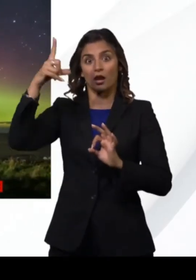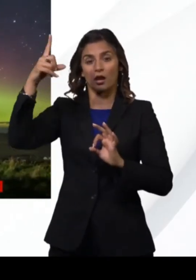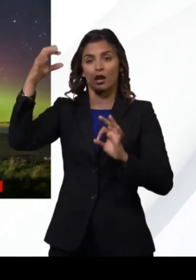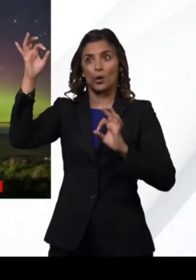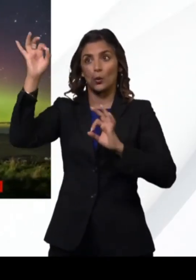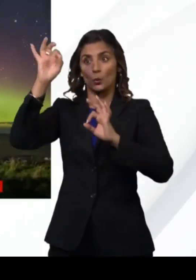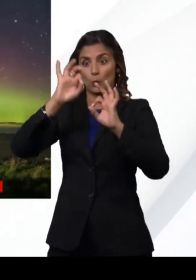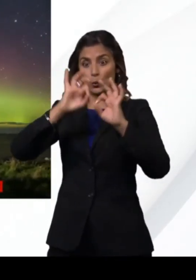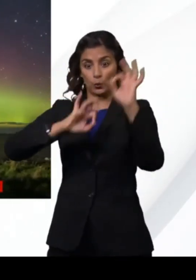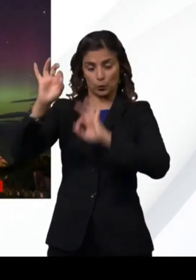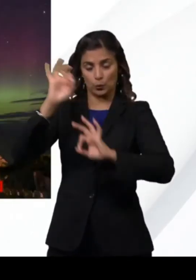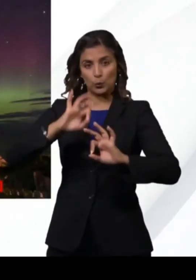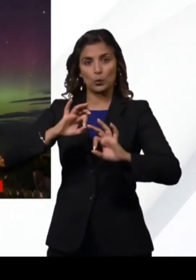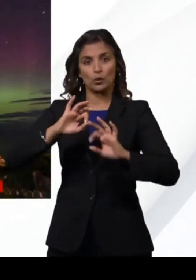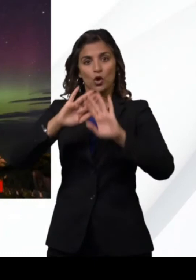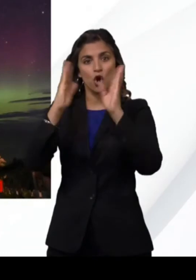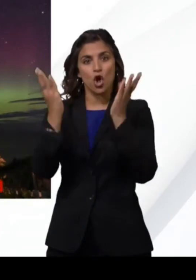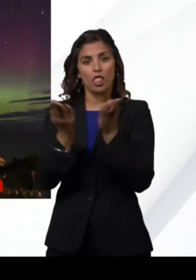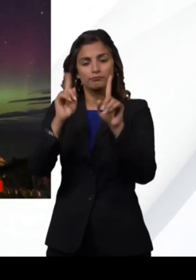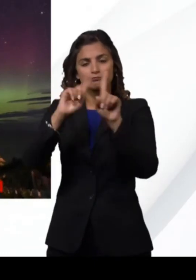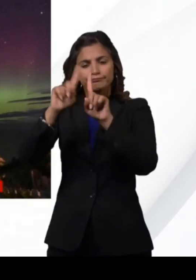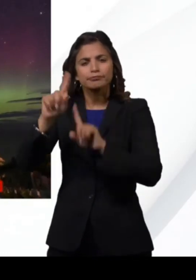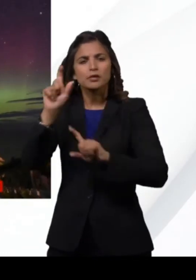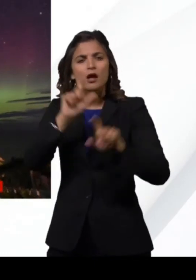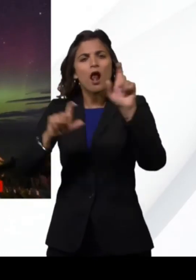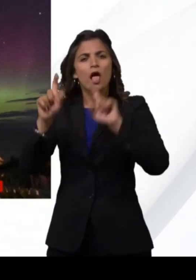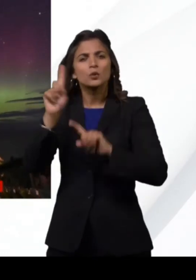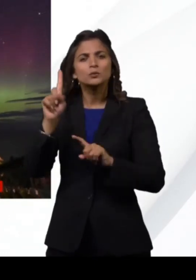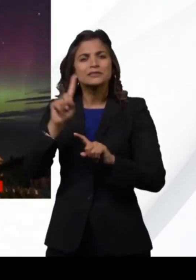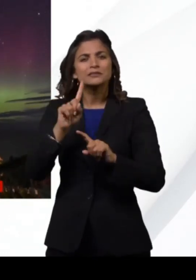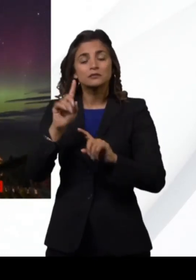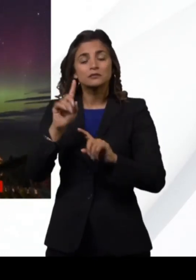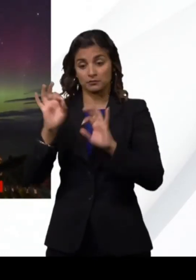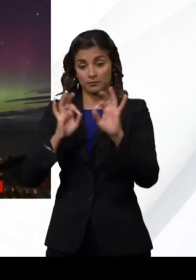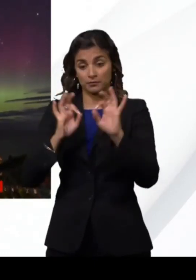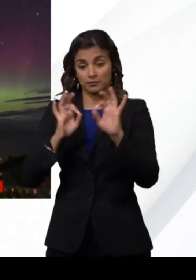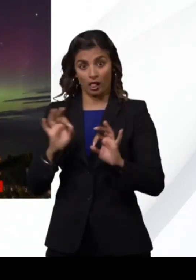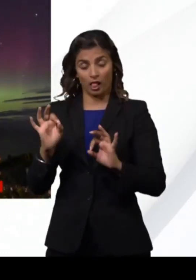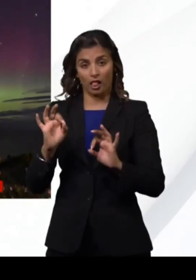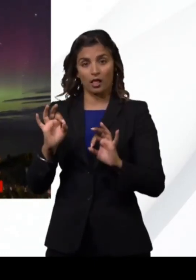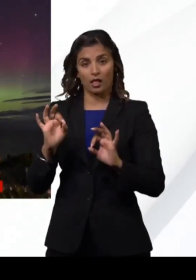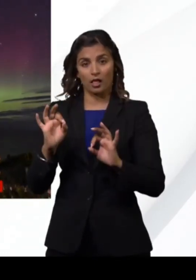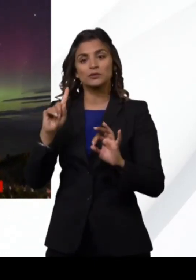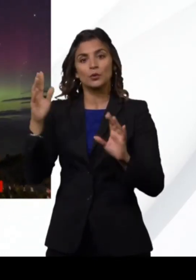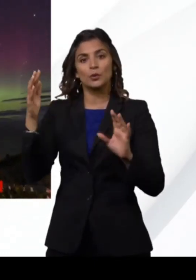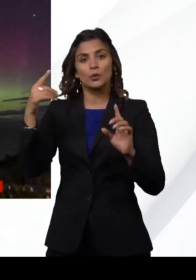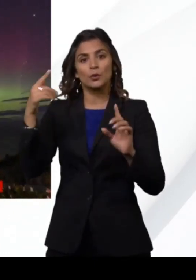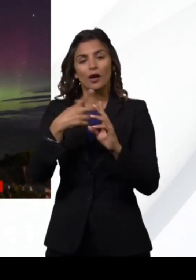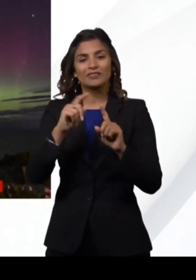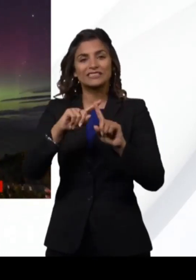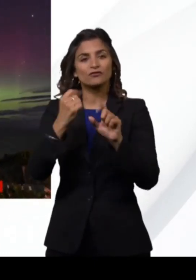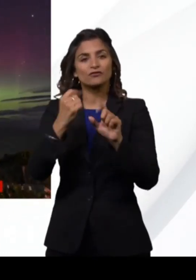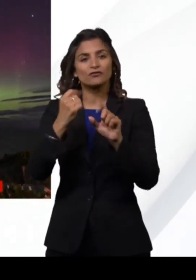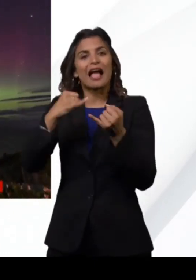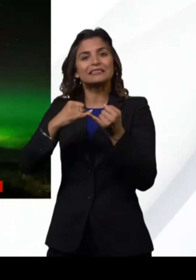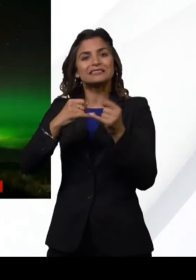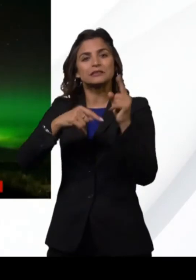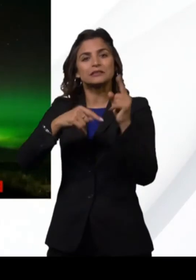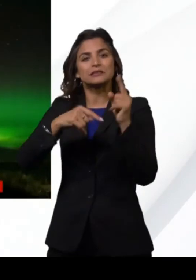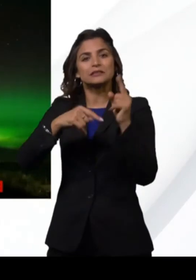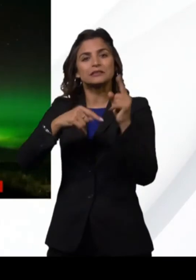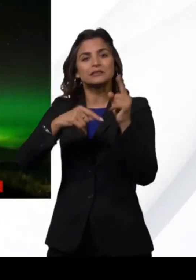Earth. And the different colours you see are just how those charged particles interact with various gases in the atmosphere. The reds,